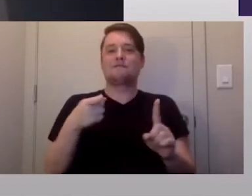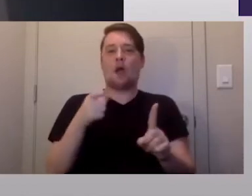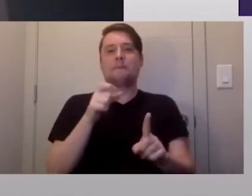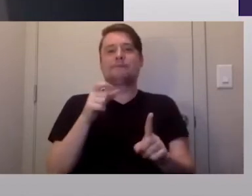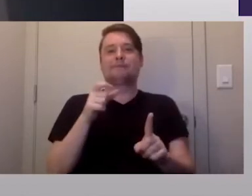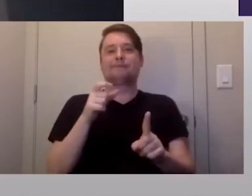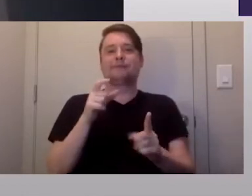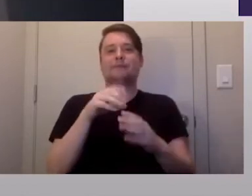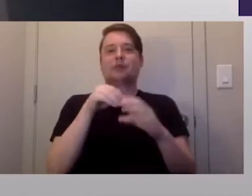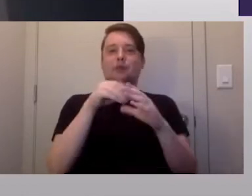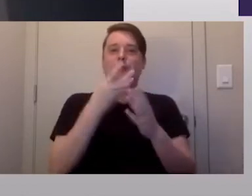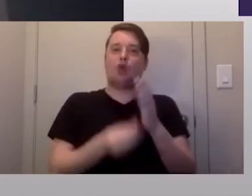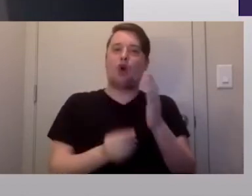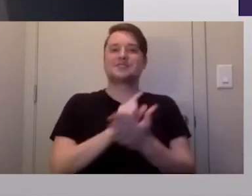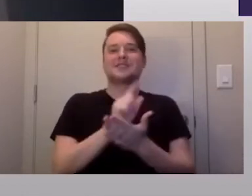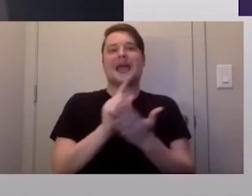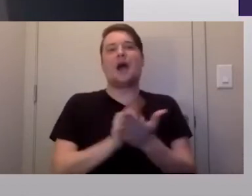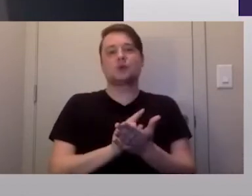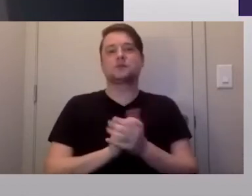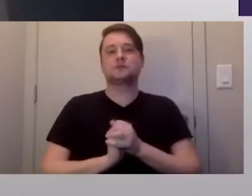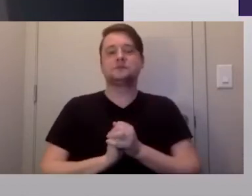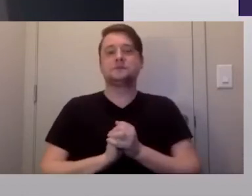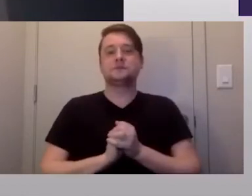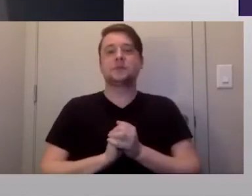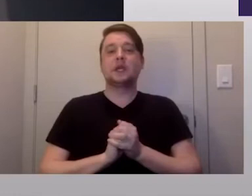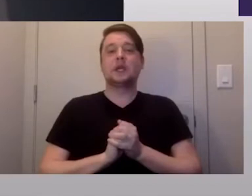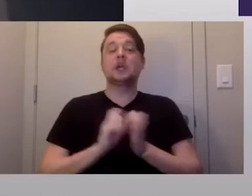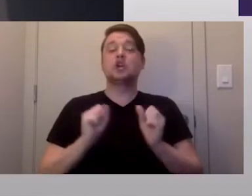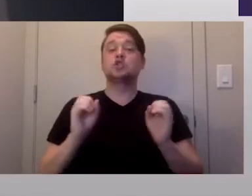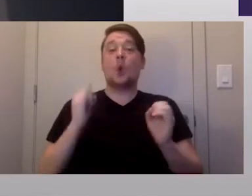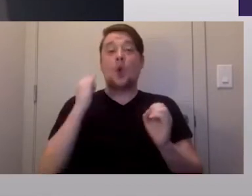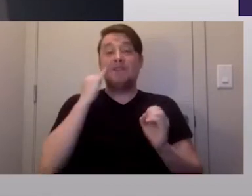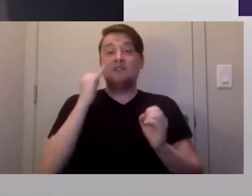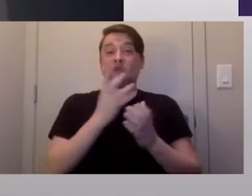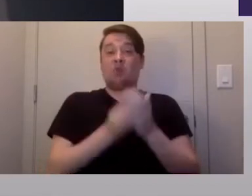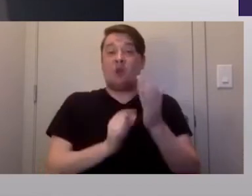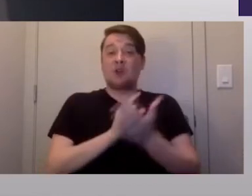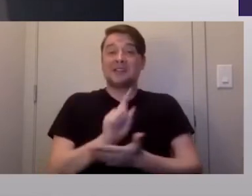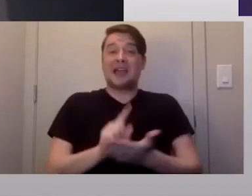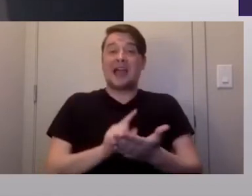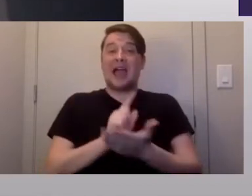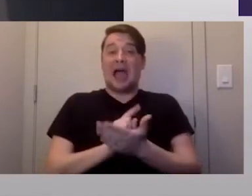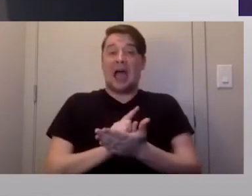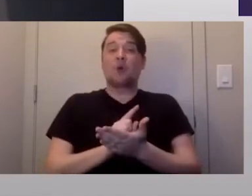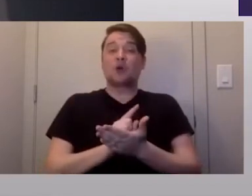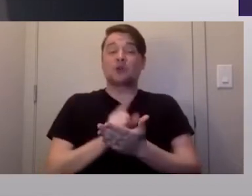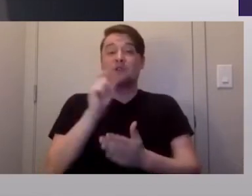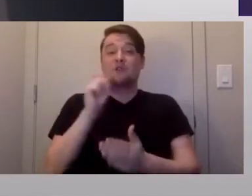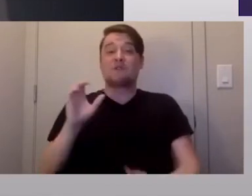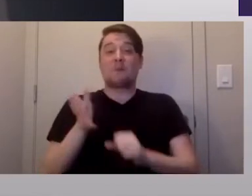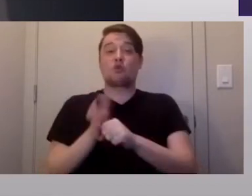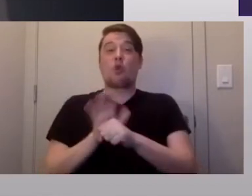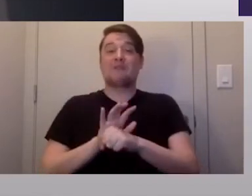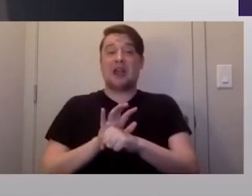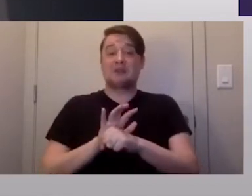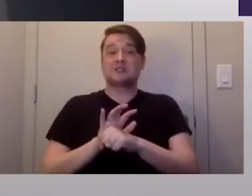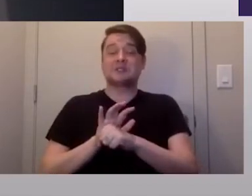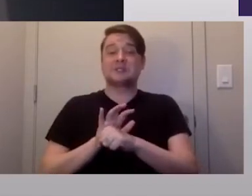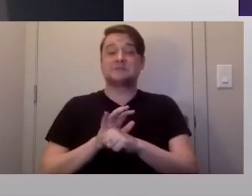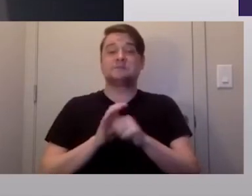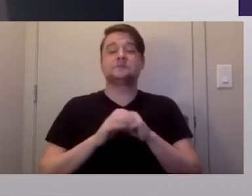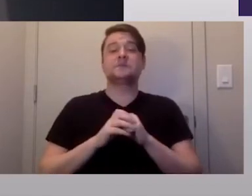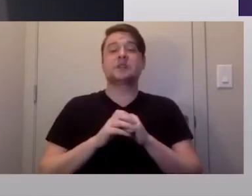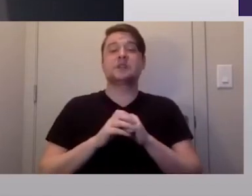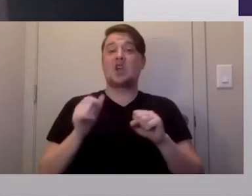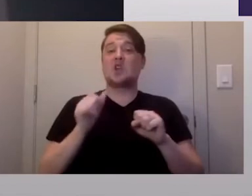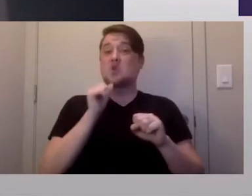hours, of lost hours. And so, if you've lost hours due to the coronavirus and you're